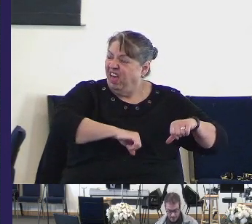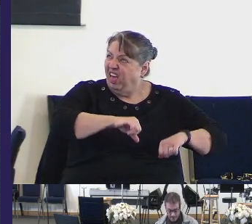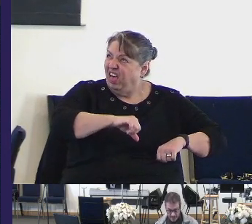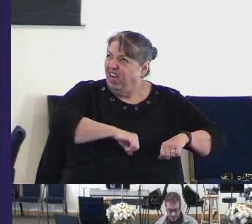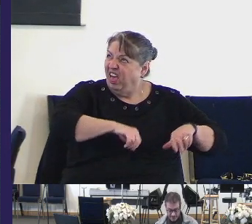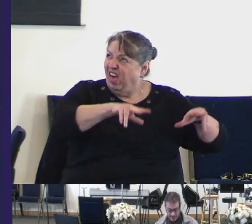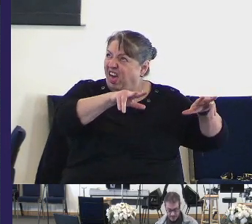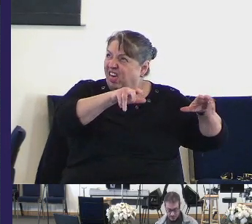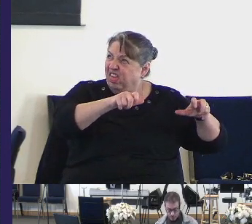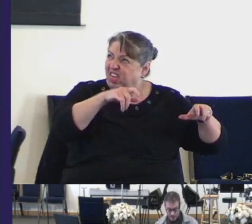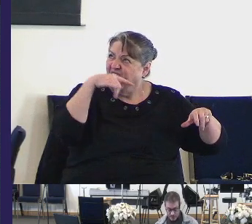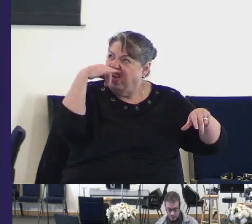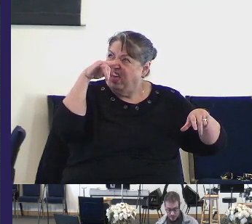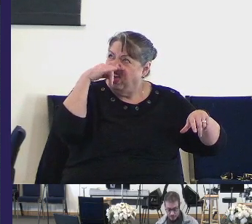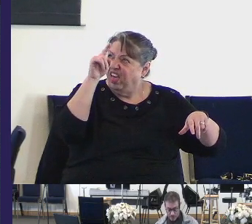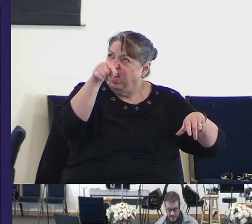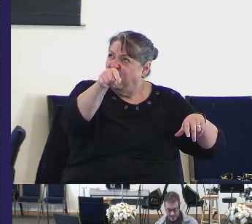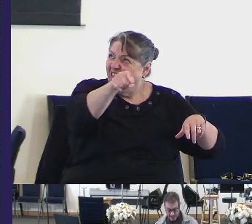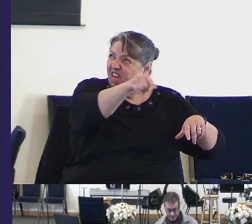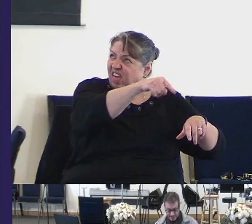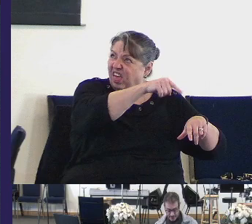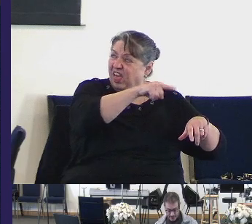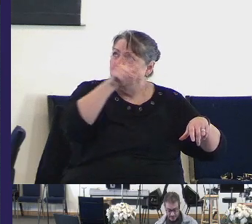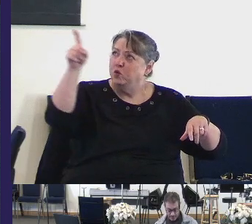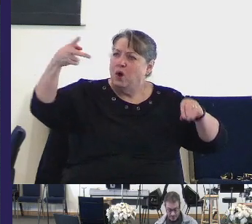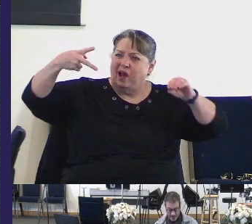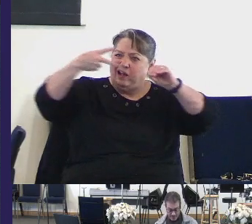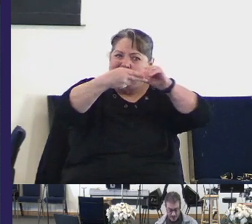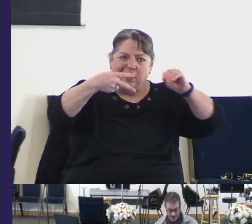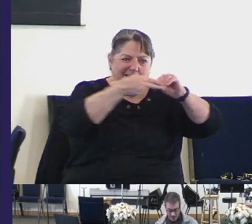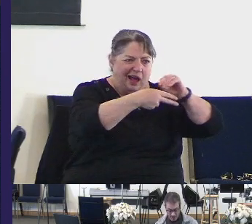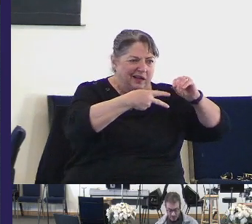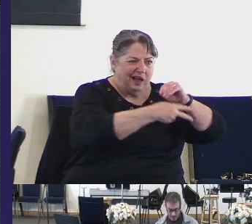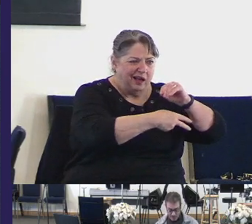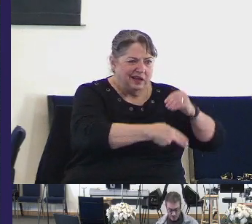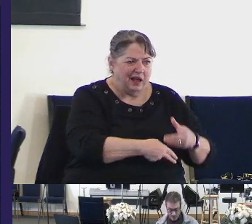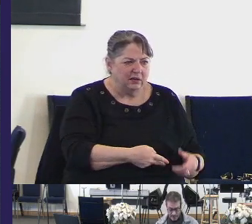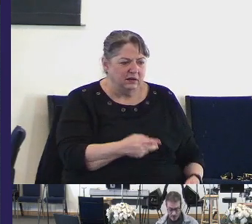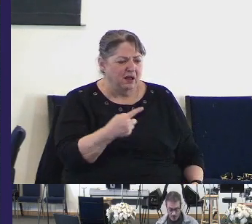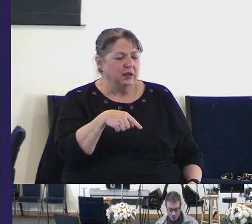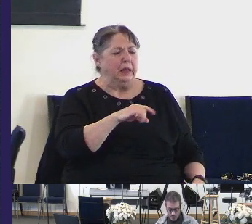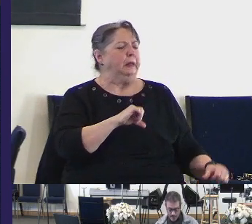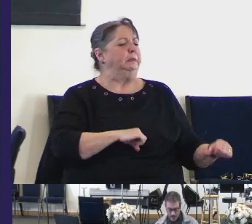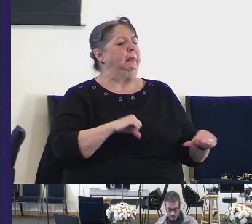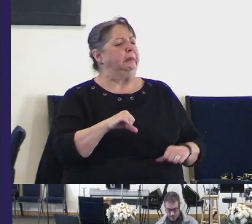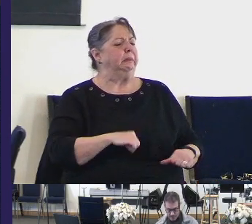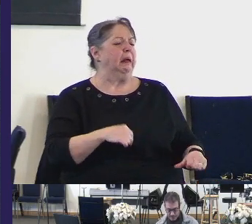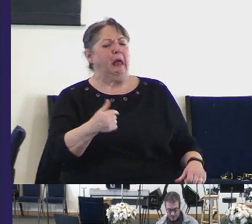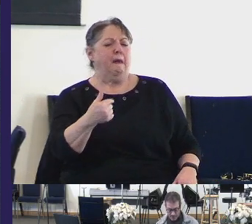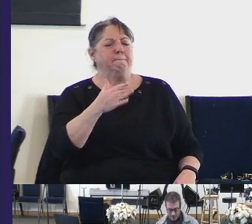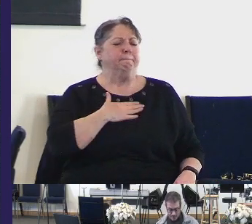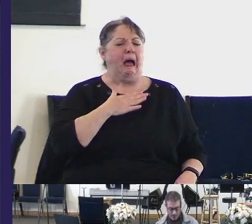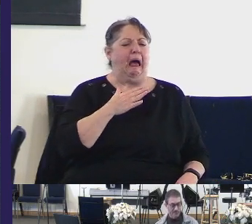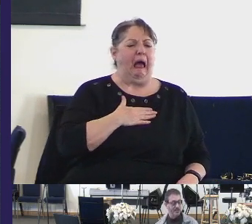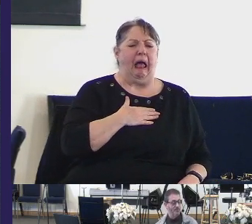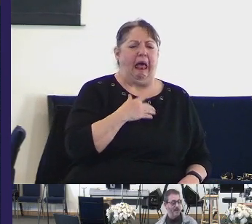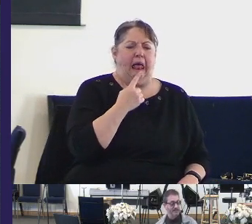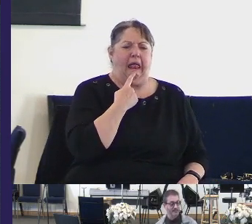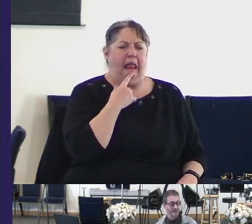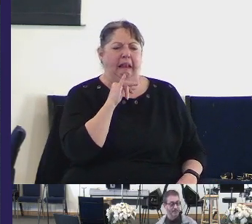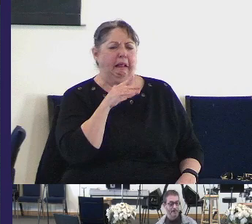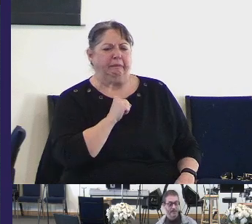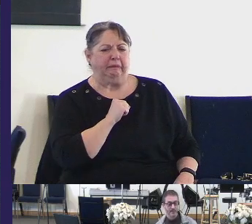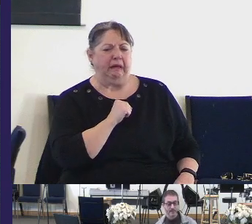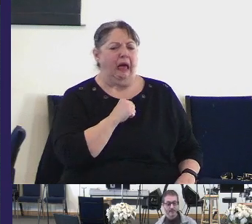that says we will triumph with our tongues. We own our lips. Who is our